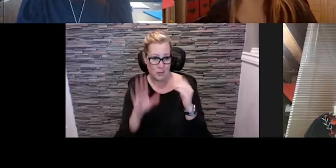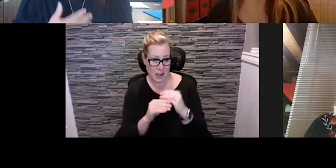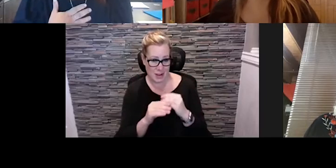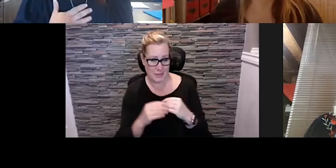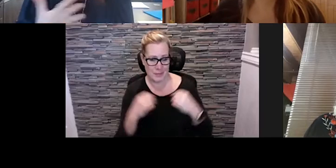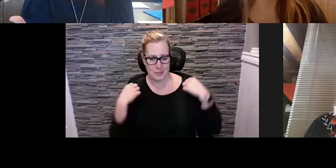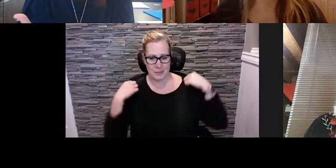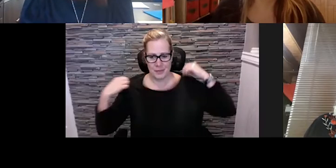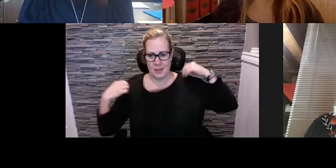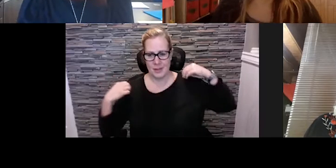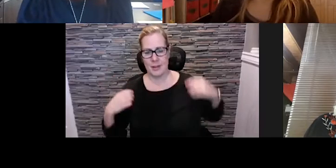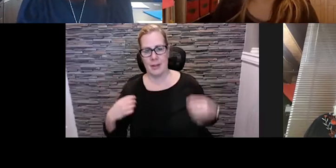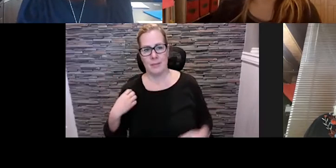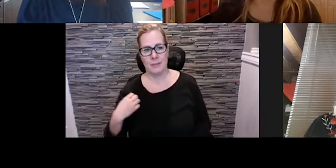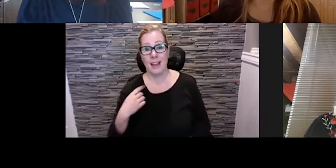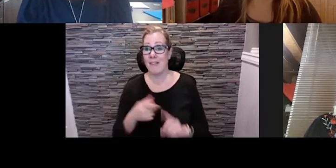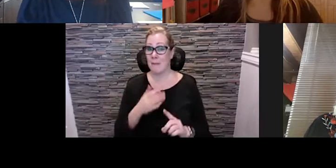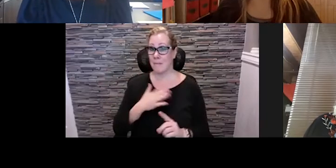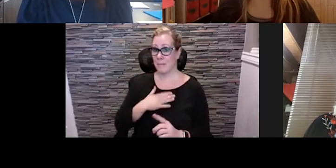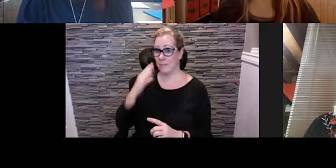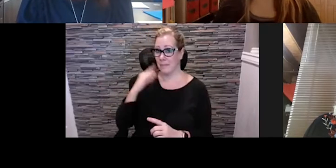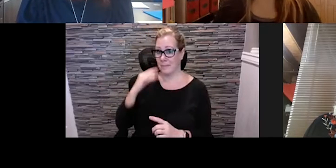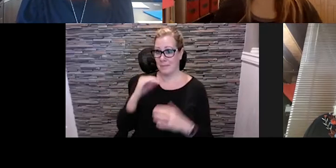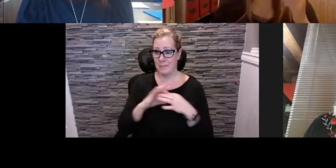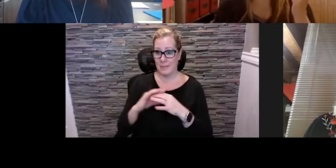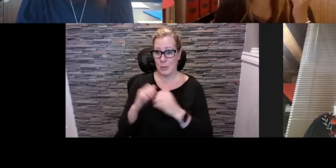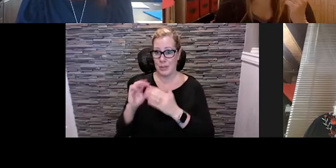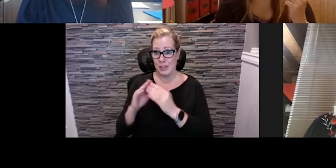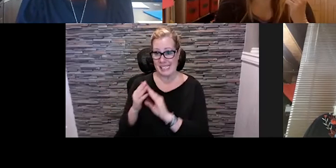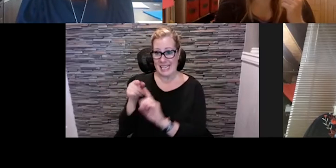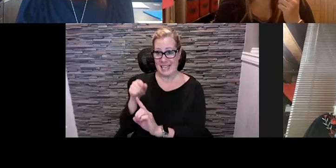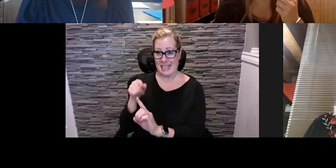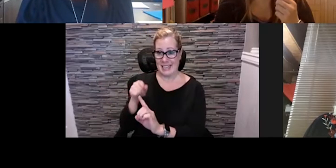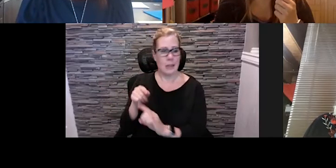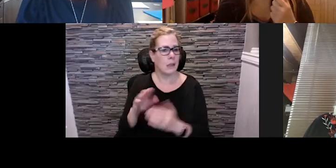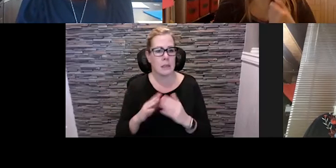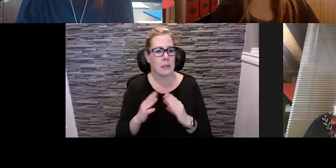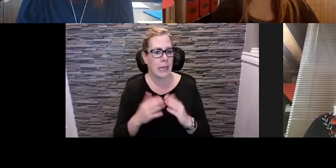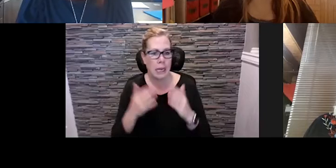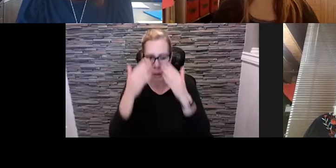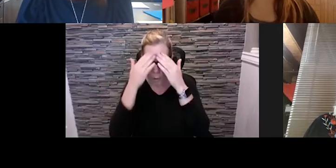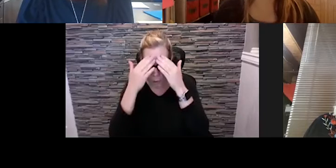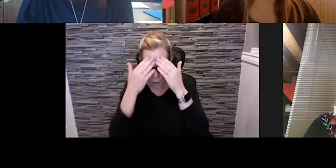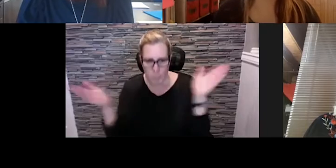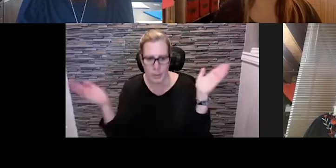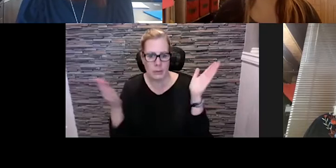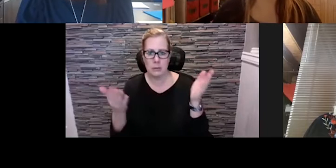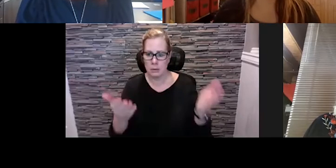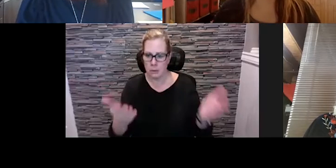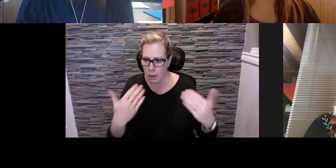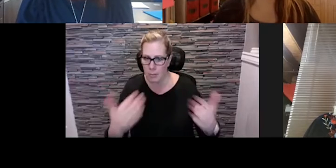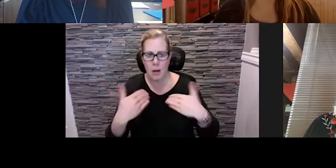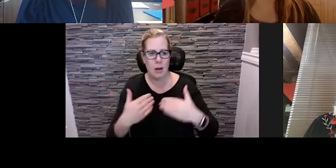from the city, but from my experience relating to the city this last year is they've never been more open to help resolve a problem